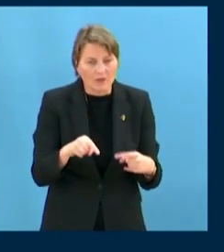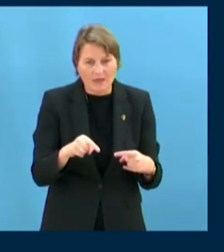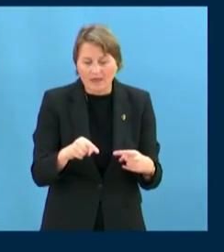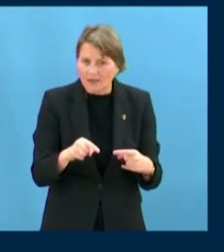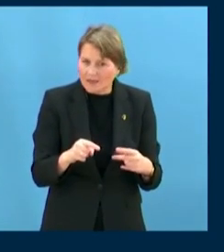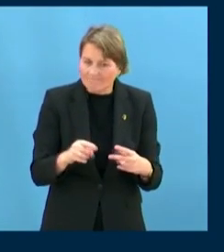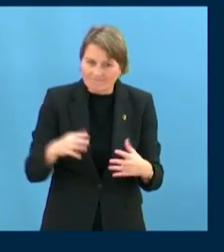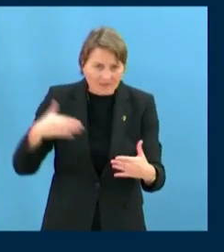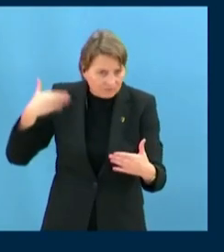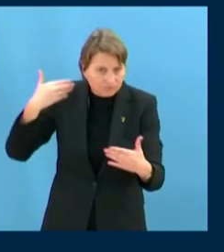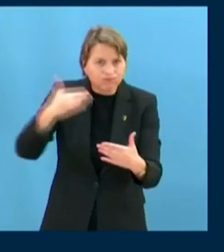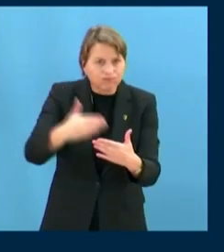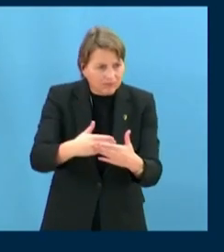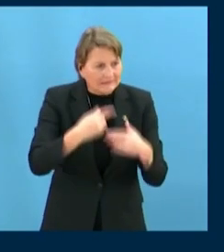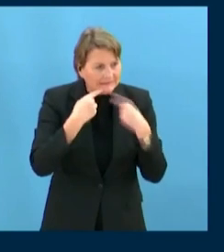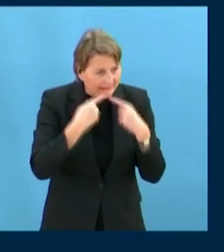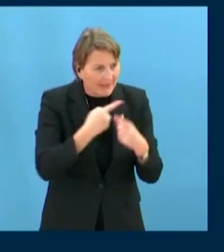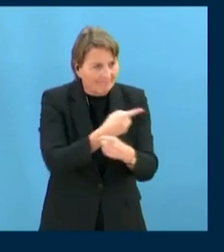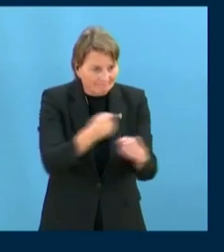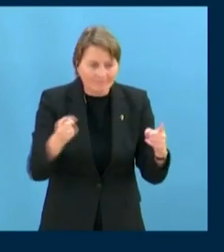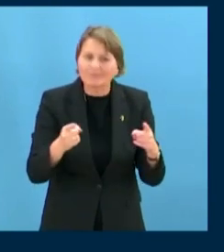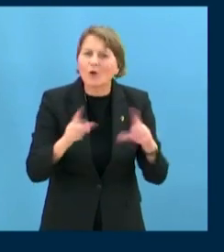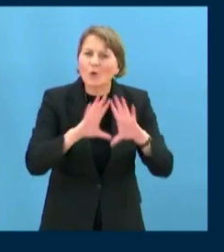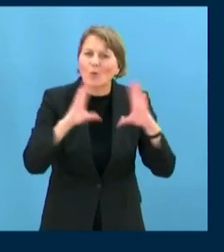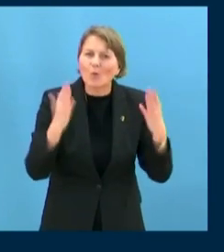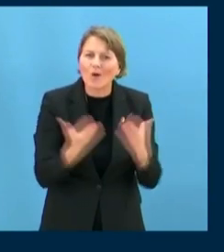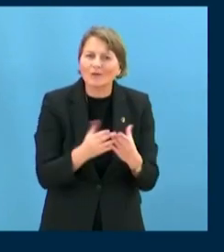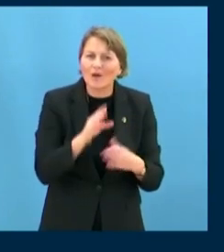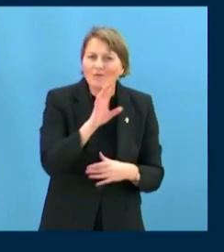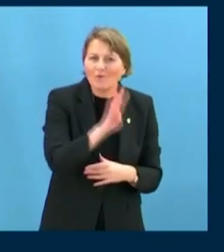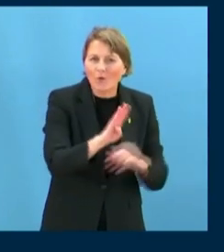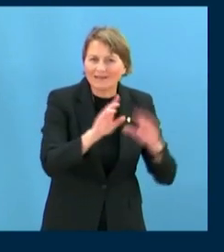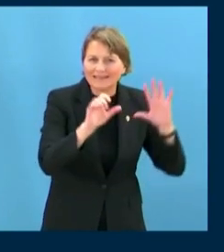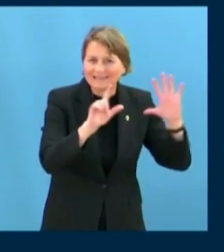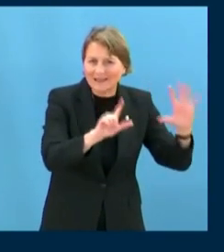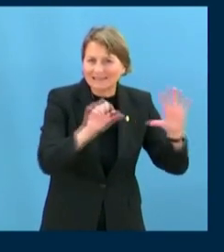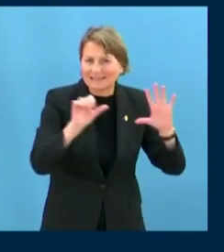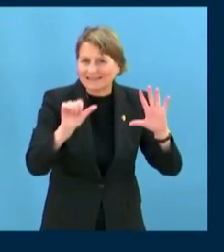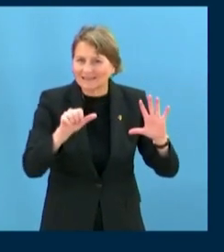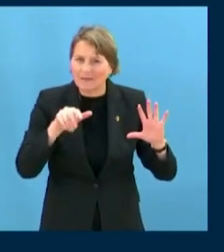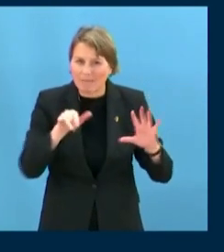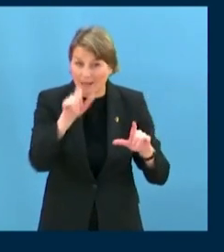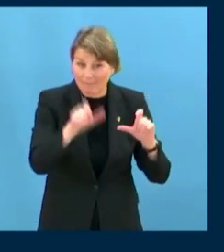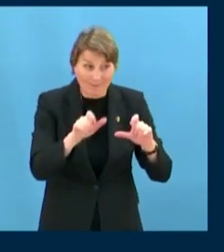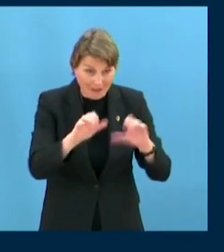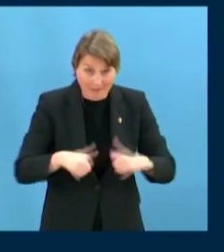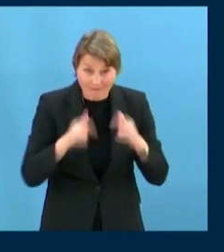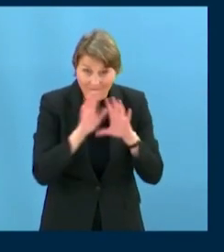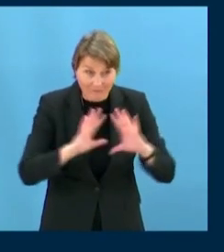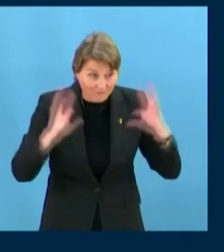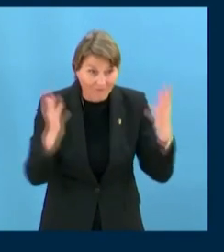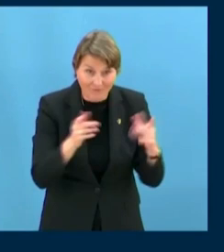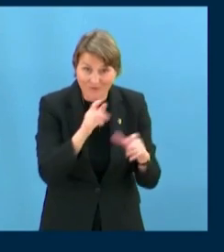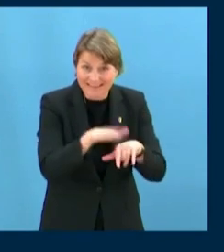legitimate claim from the world's 476 million indigenous people. Our office is committed